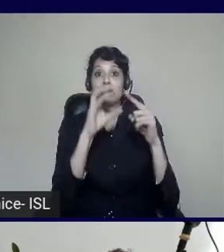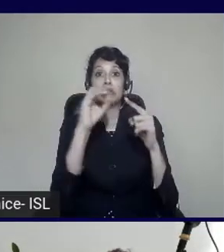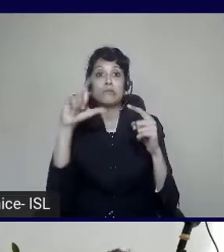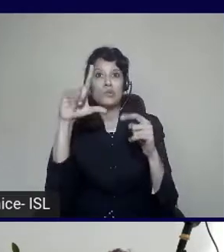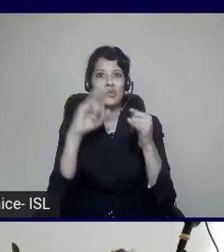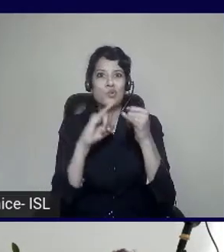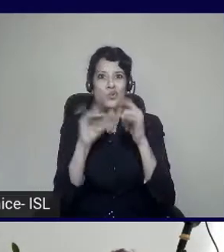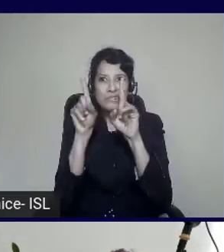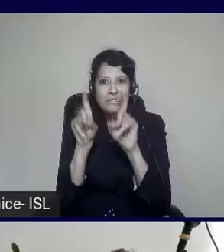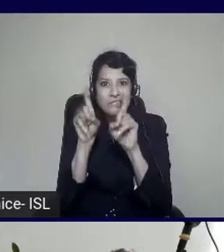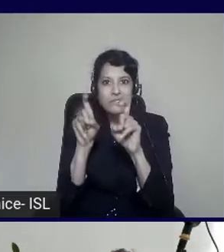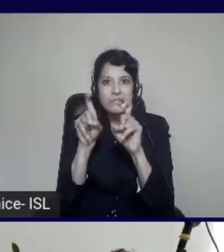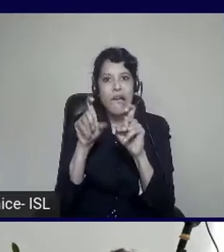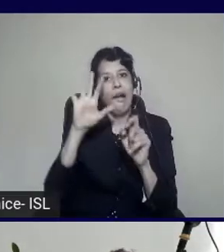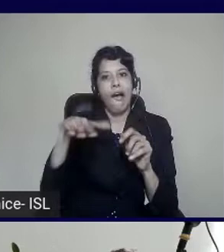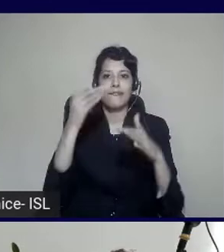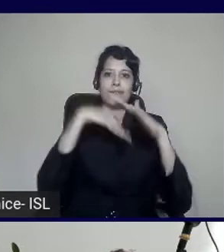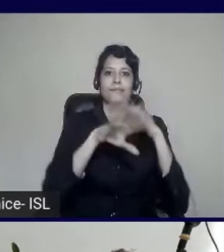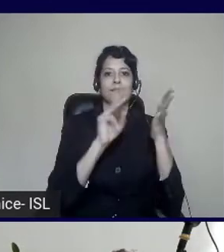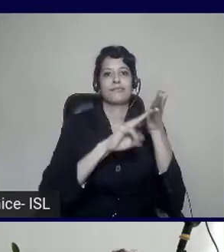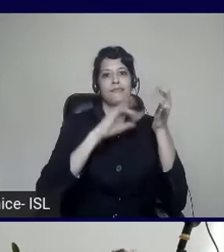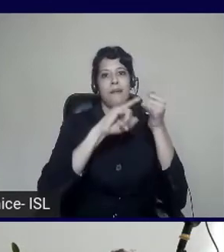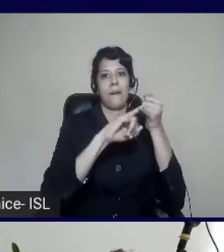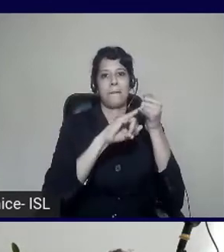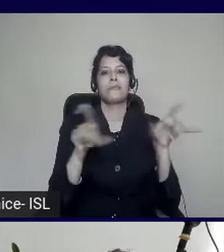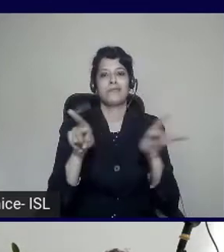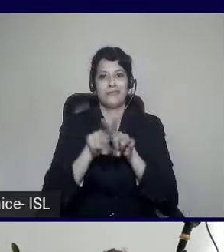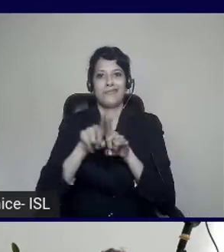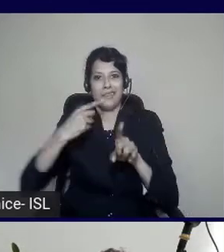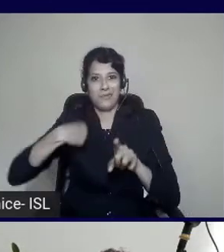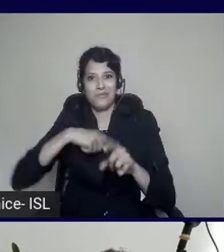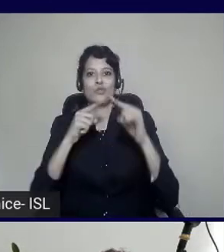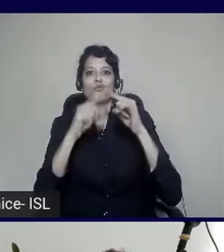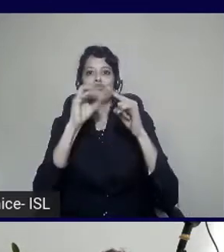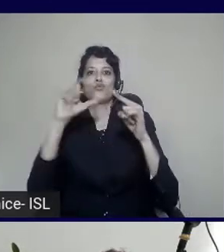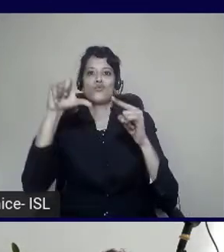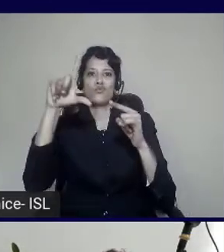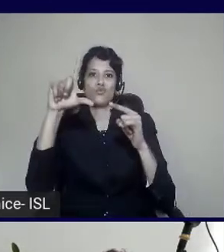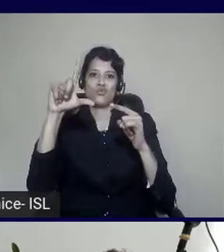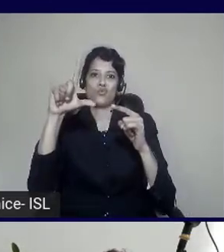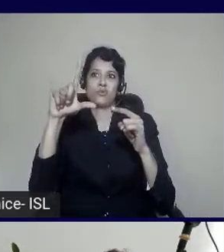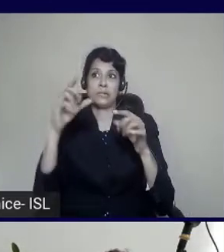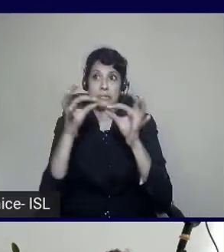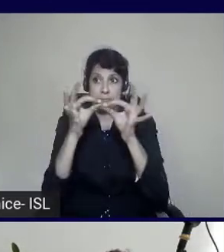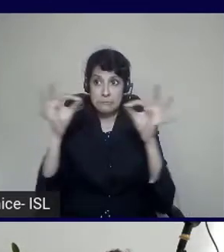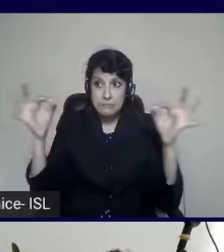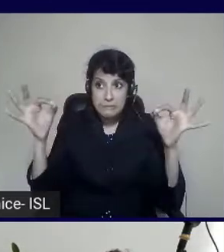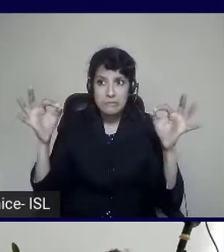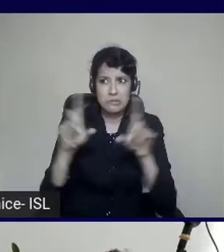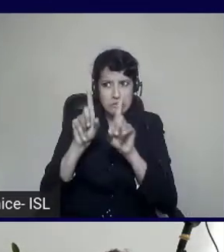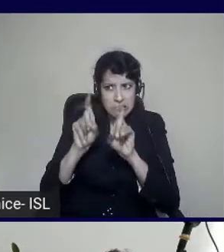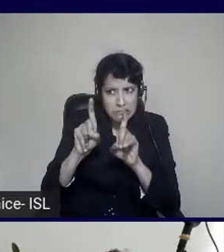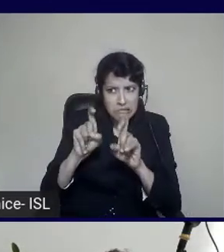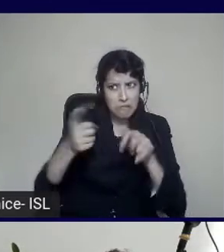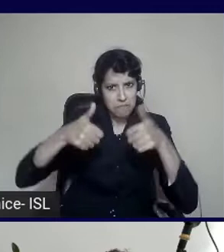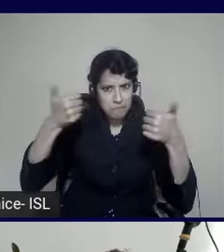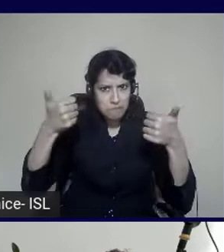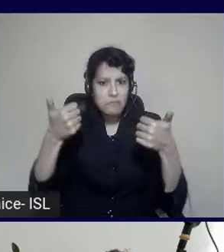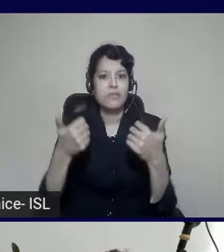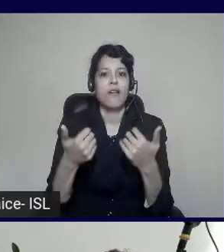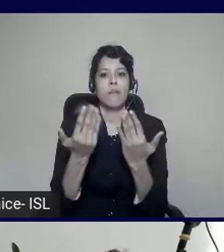So we're going to go in, and finally, we're going to measure, improve, and automate using those tools, using an agile methodology